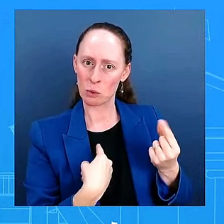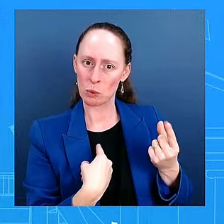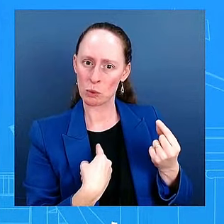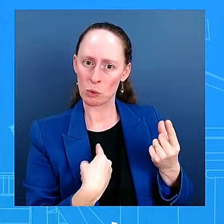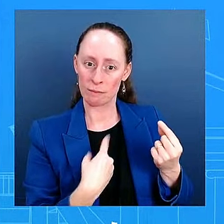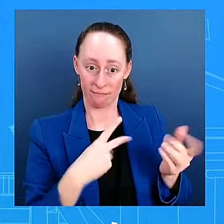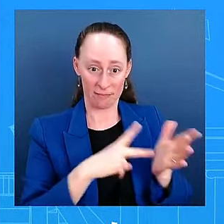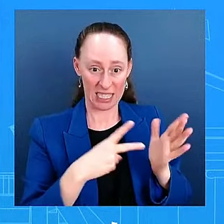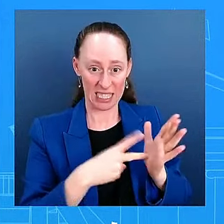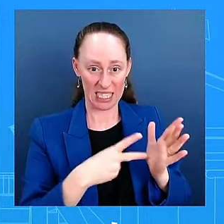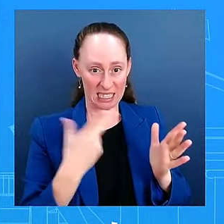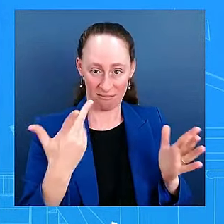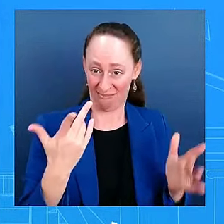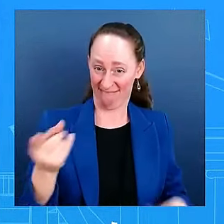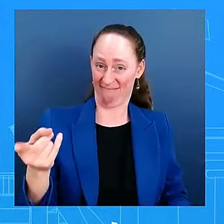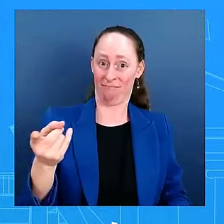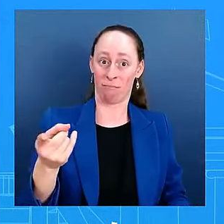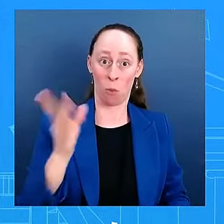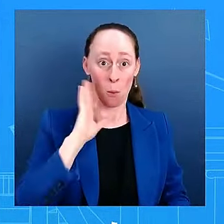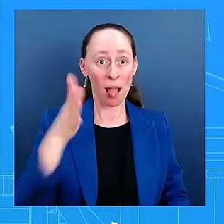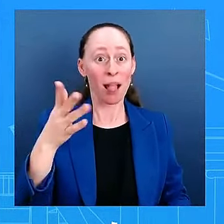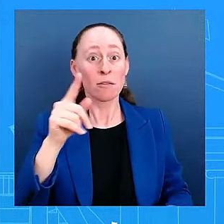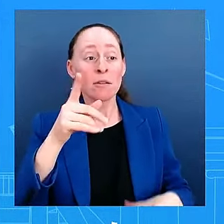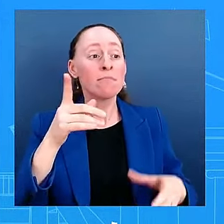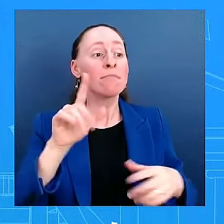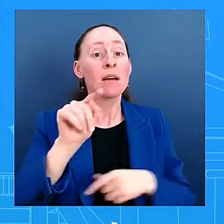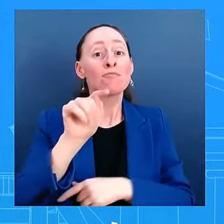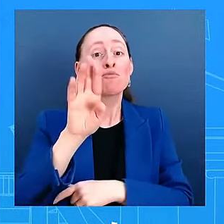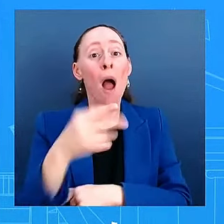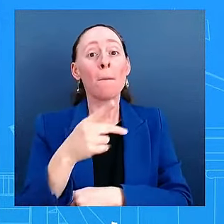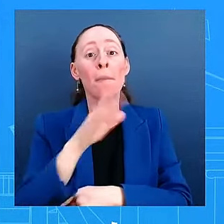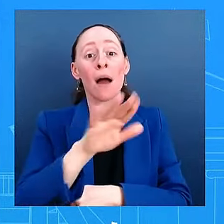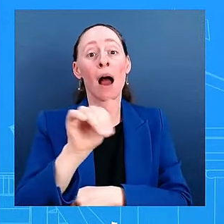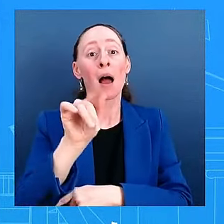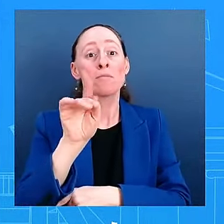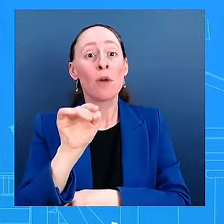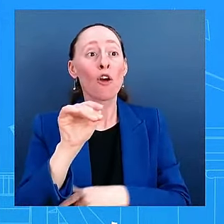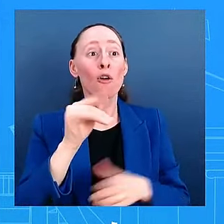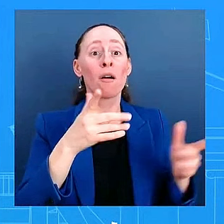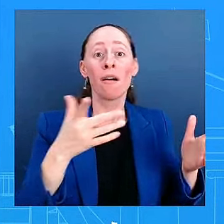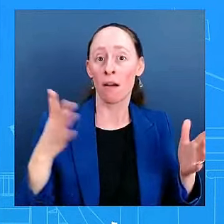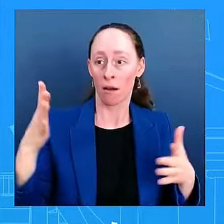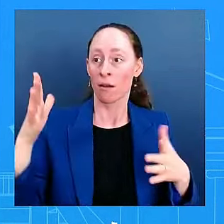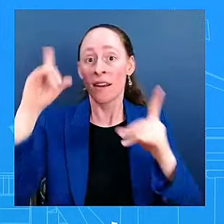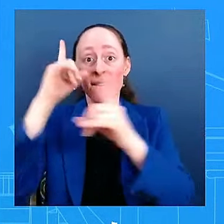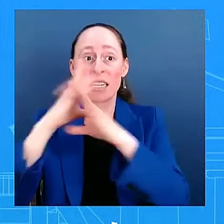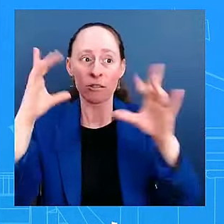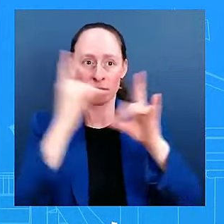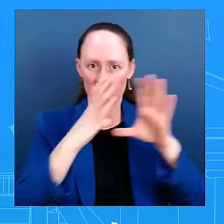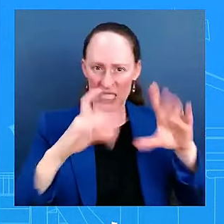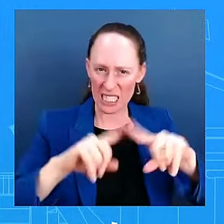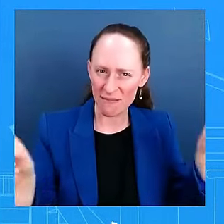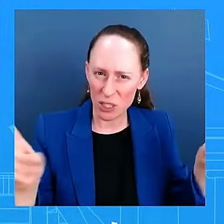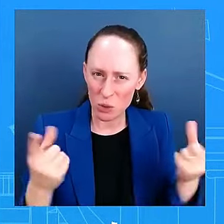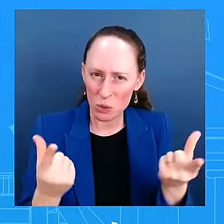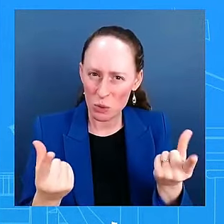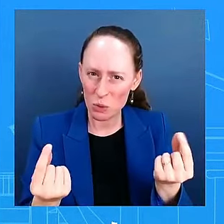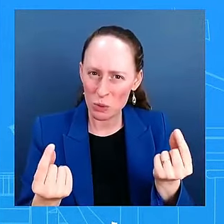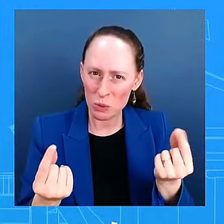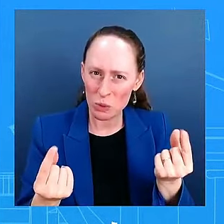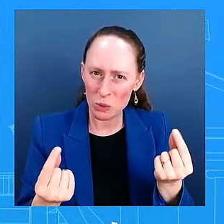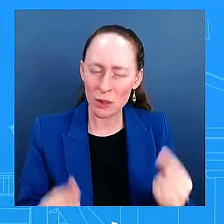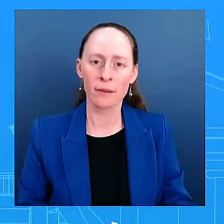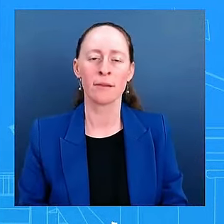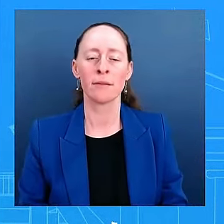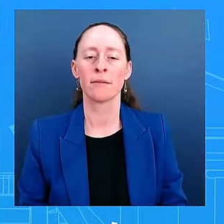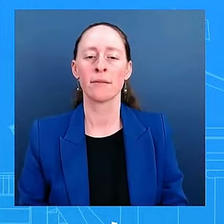what the president-elect is going to do, not going to do. I'm not going to do that. What I'm going to say is the president's message